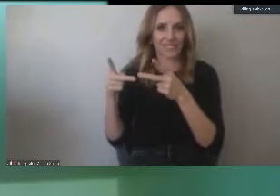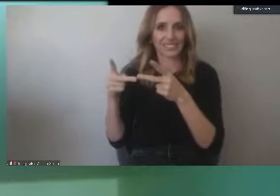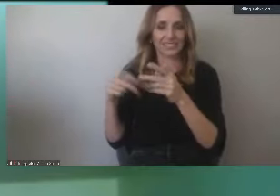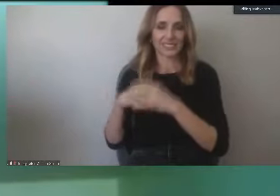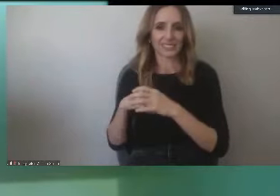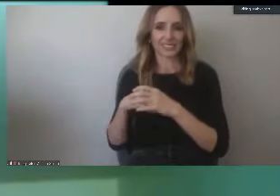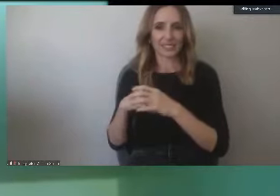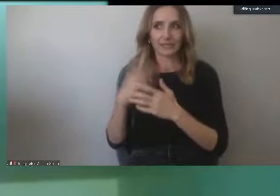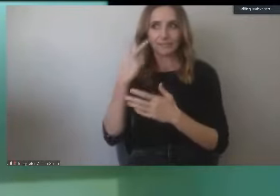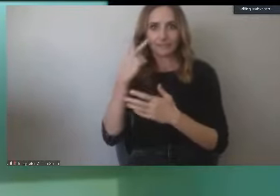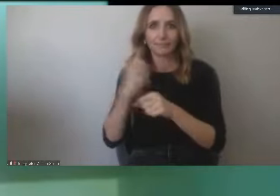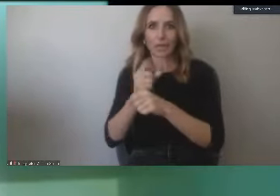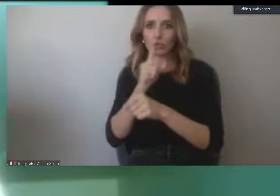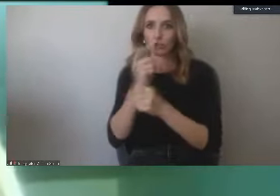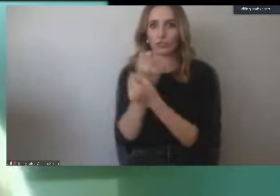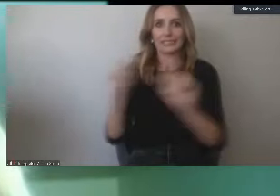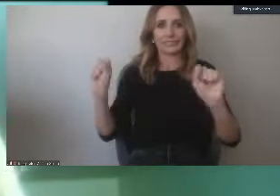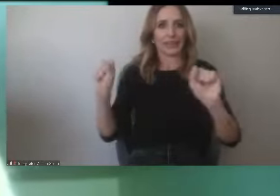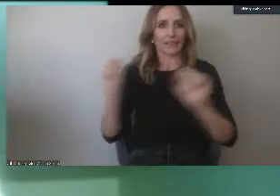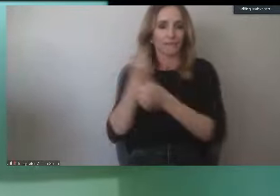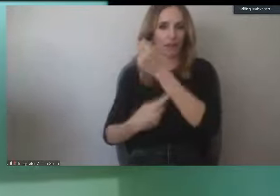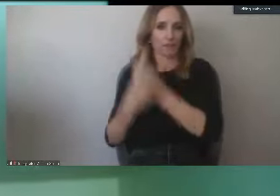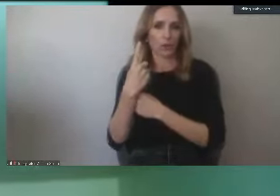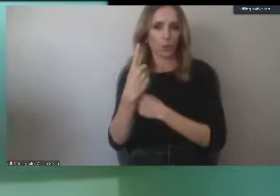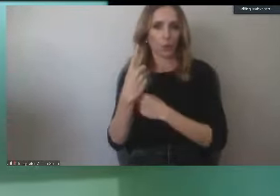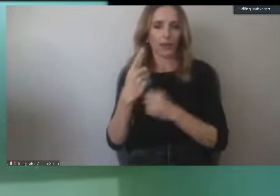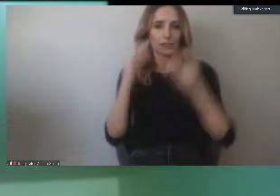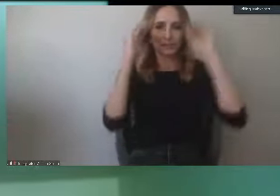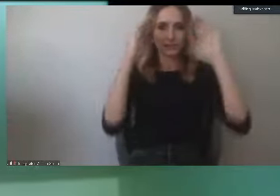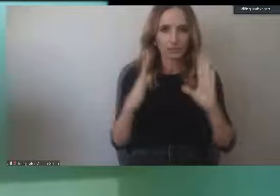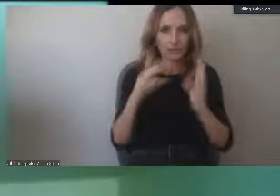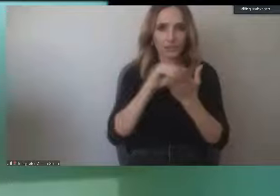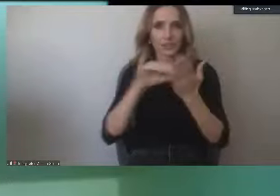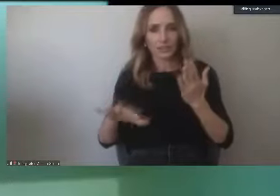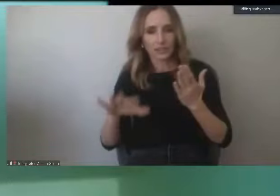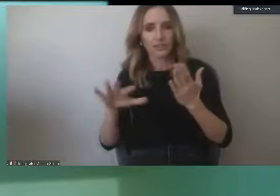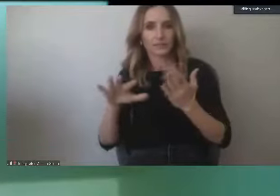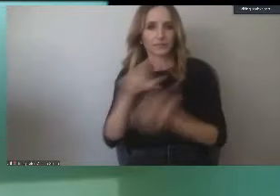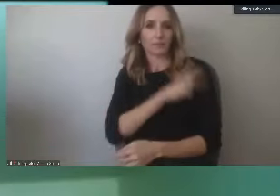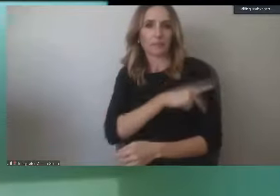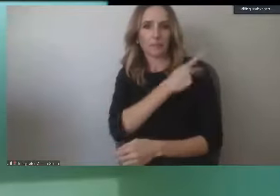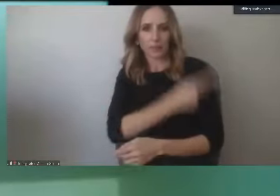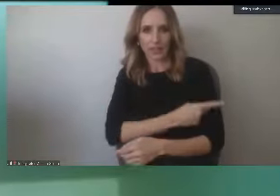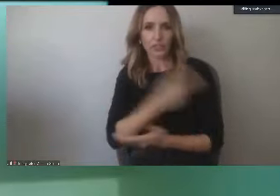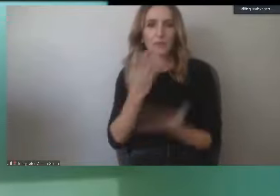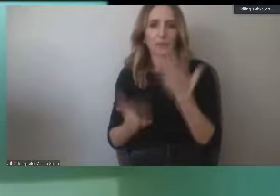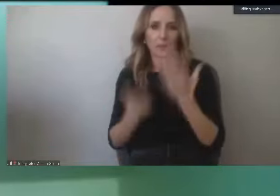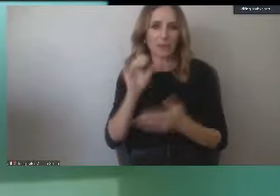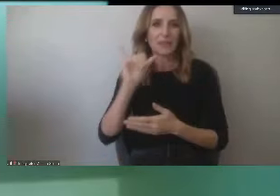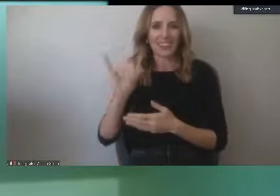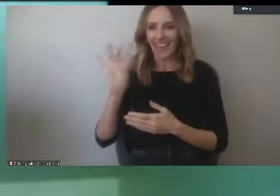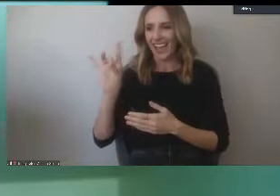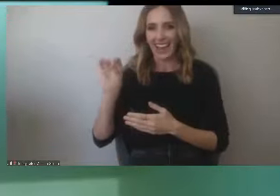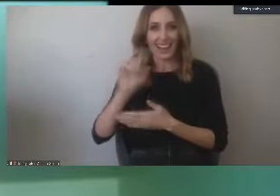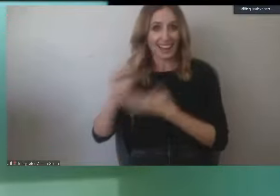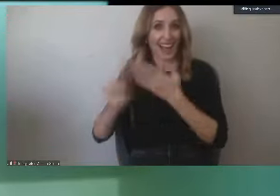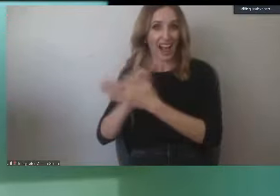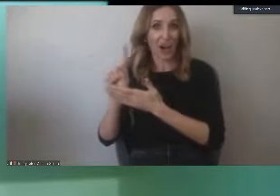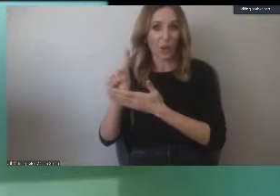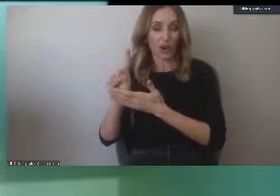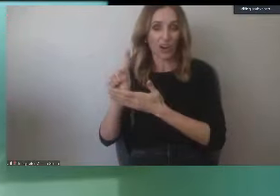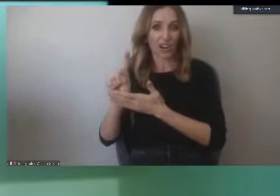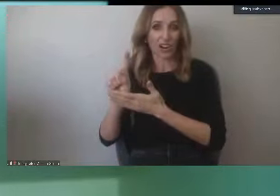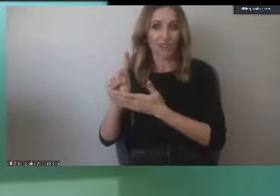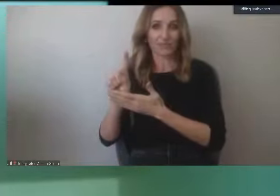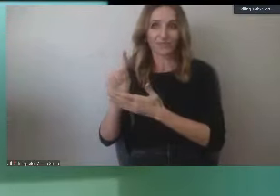and patients. So students, again, can start the course, but there may be a delay in completing those 80 hours, which are